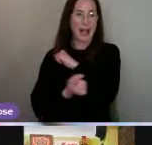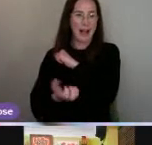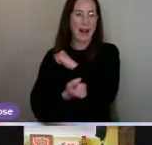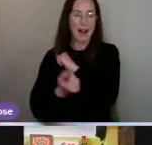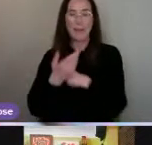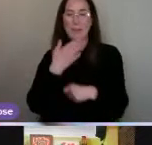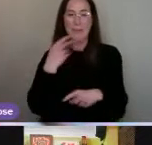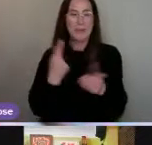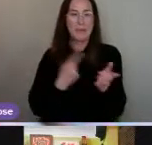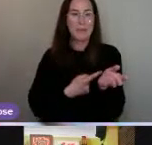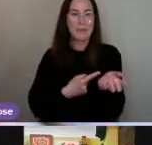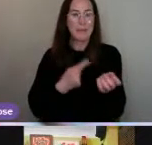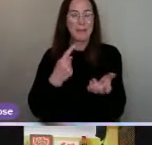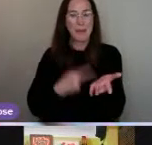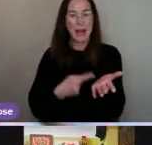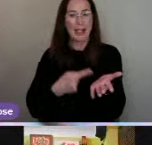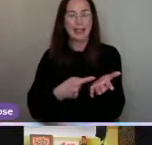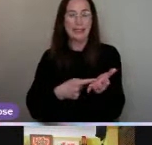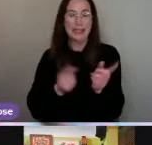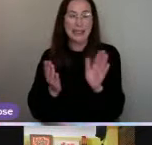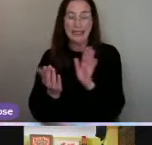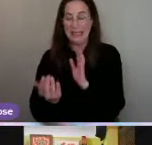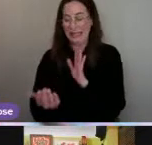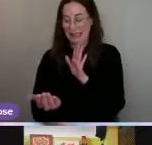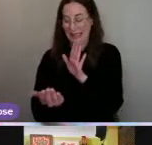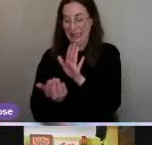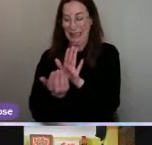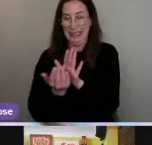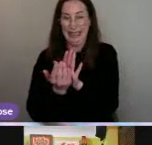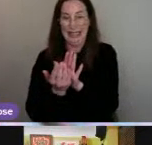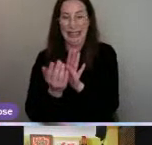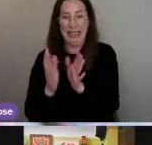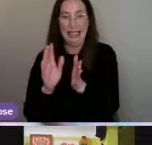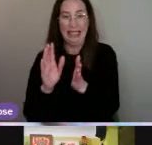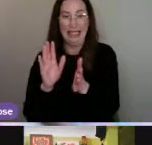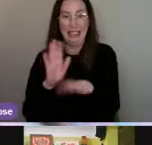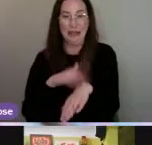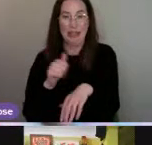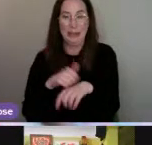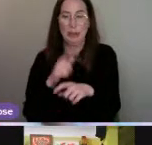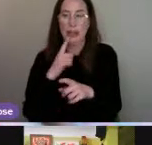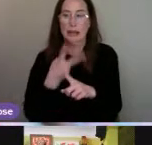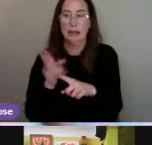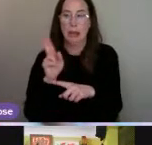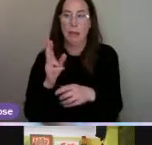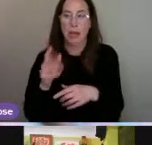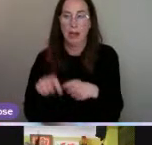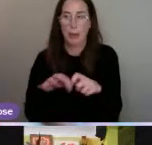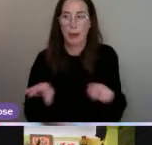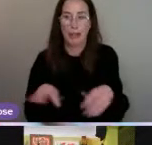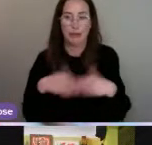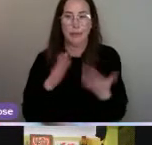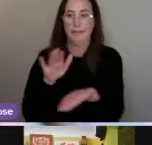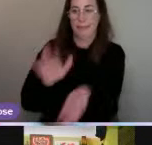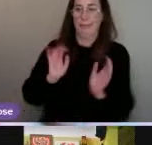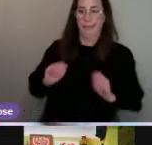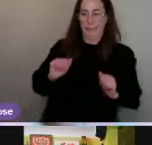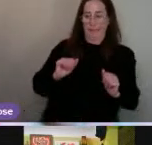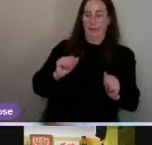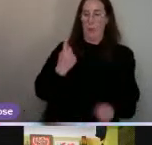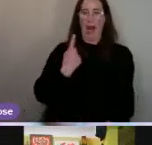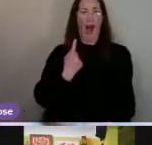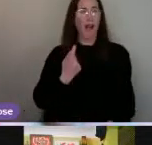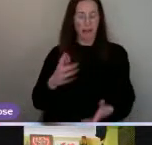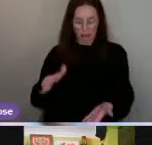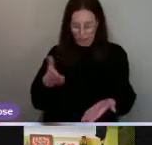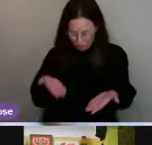a lot of pennies, sometimes when you're close to, like, Christmas, you get the double up birthday Christmas present. You know, you know. So it was